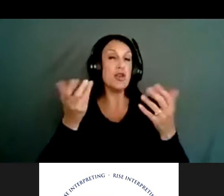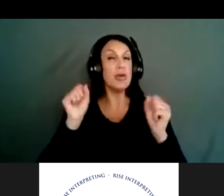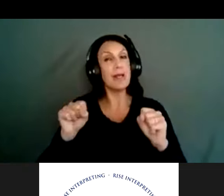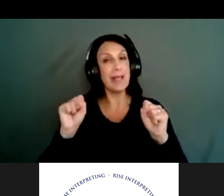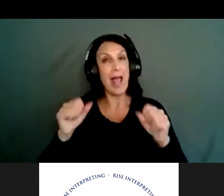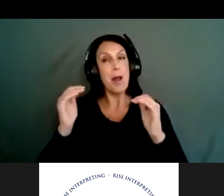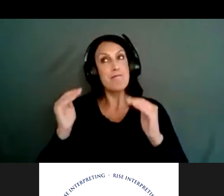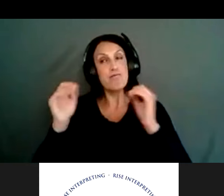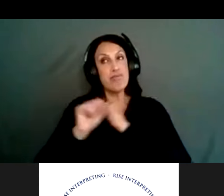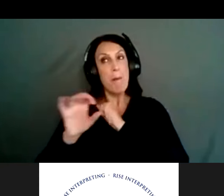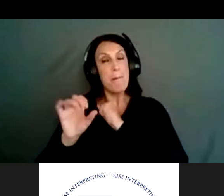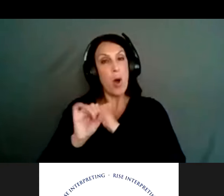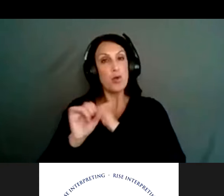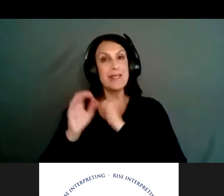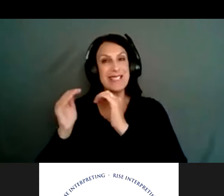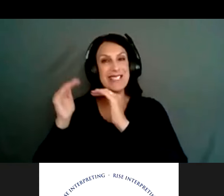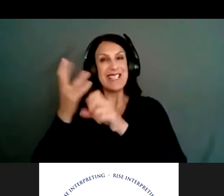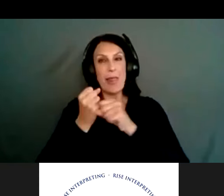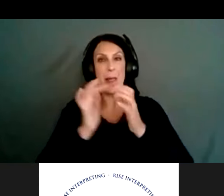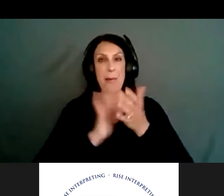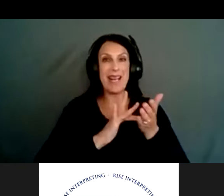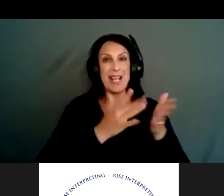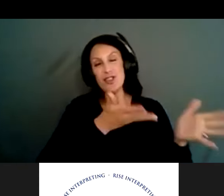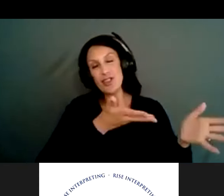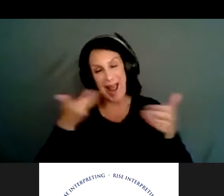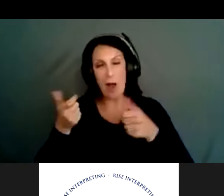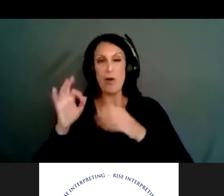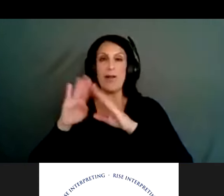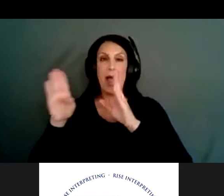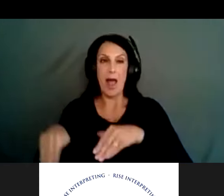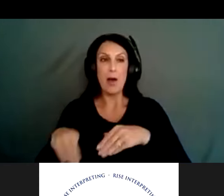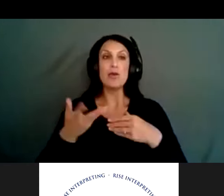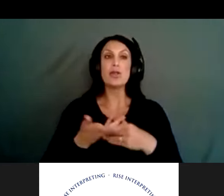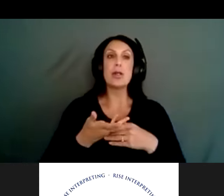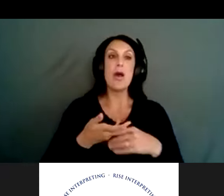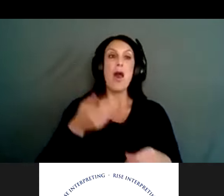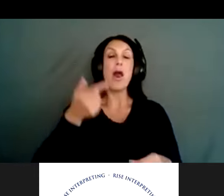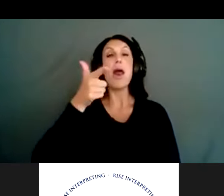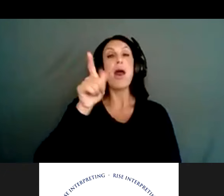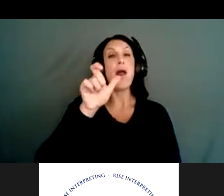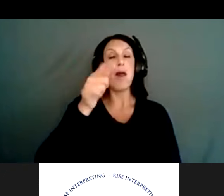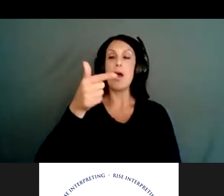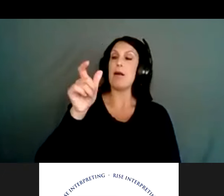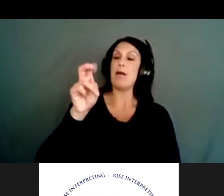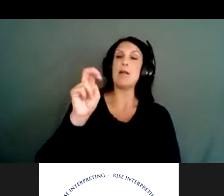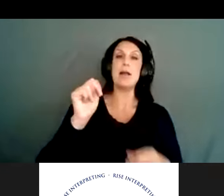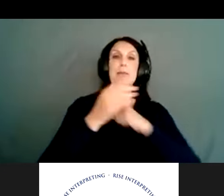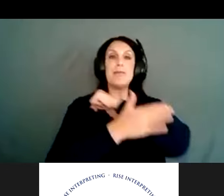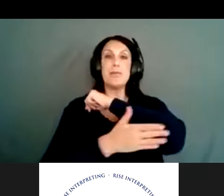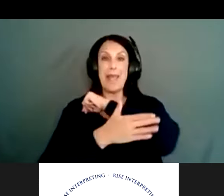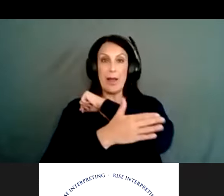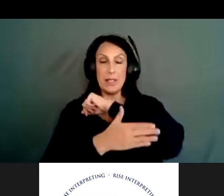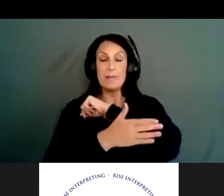medications out of the home can be effective. Glen County, I love this effort. What they did is they printed know the science materials on their